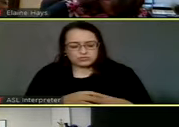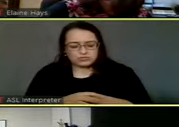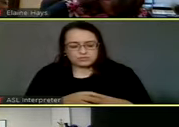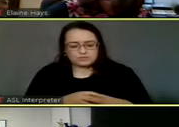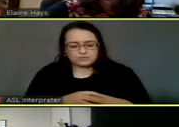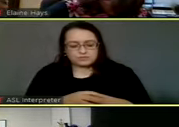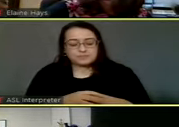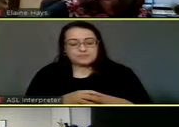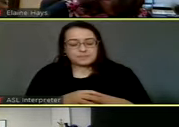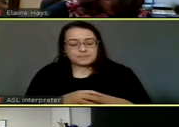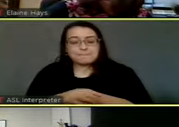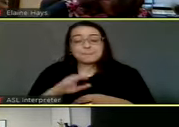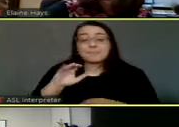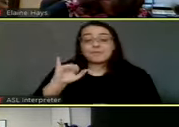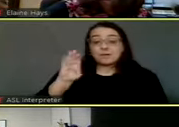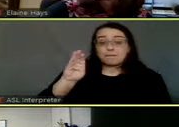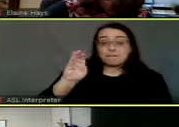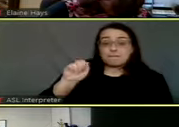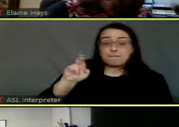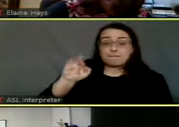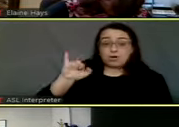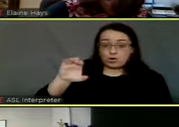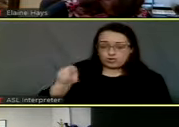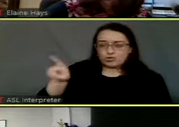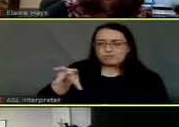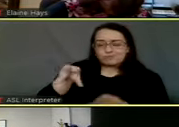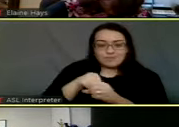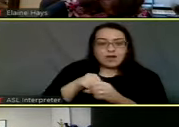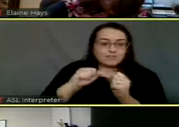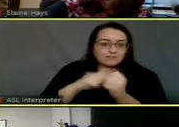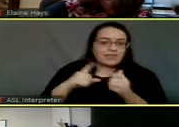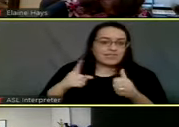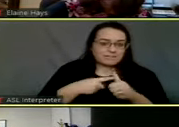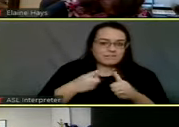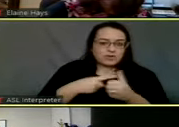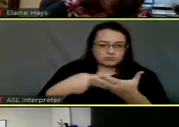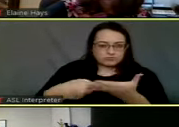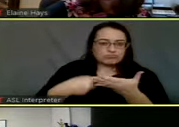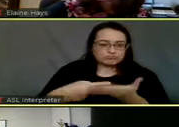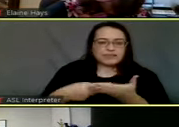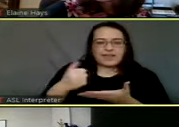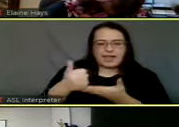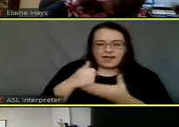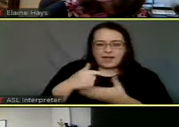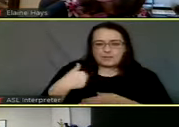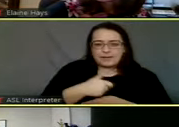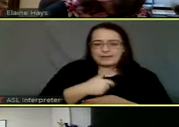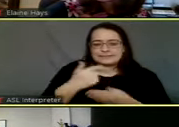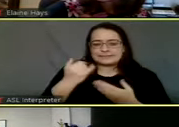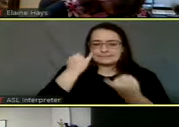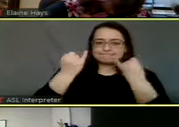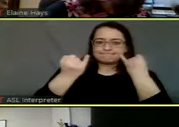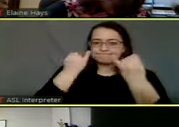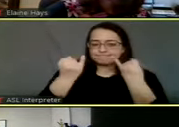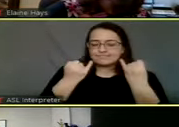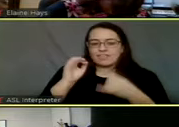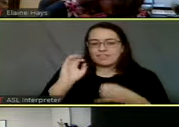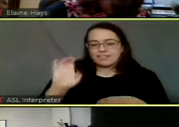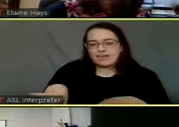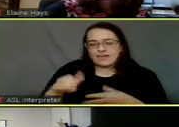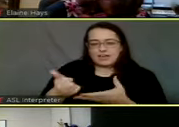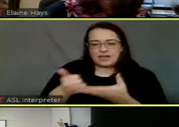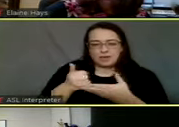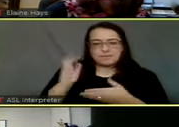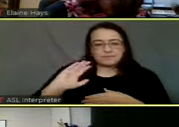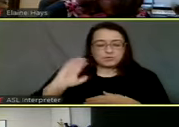Uh, speaking about Barrio, they, they've actually been involved in the initial discussions that helped us kind of brainstorm and kick off this idea. And I know